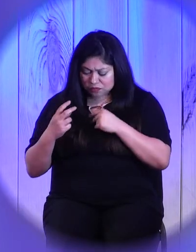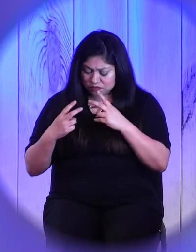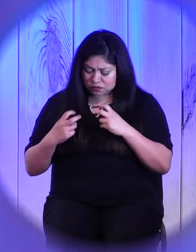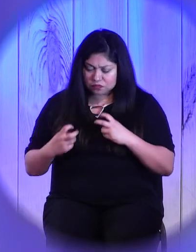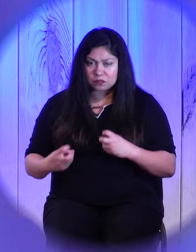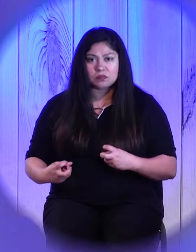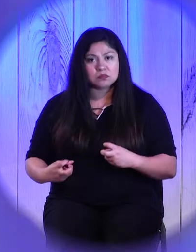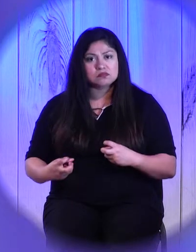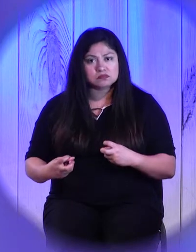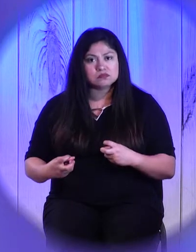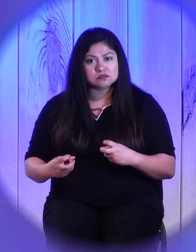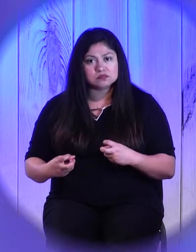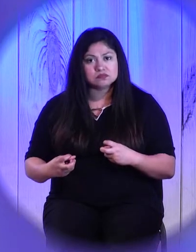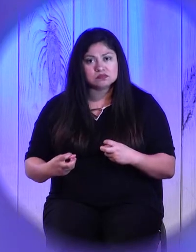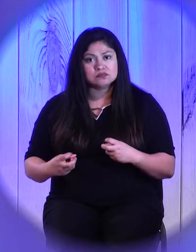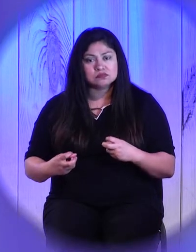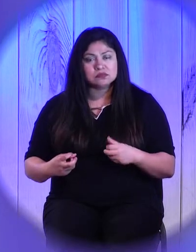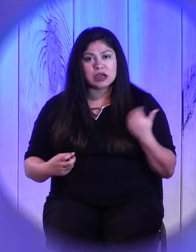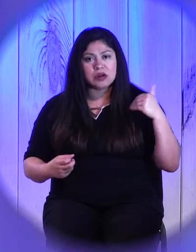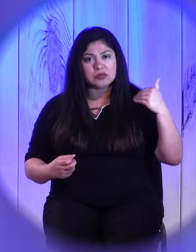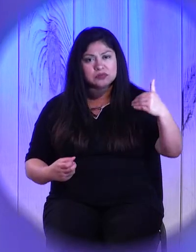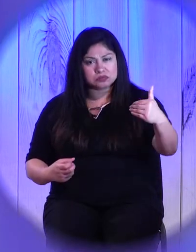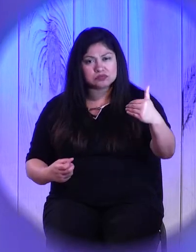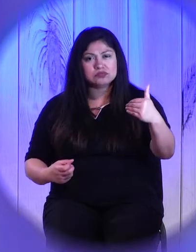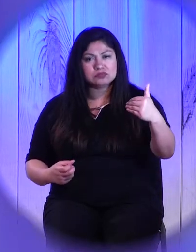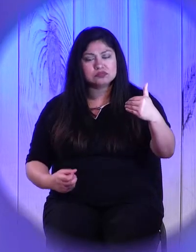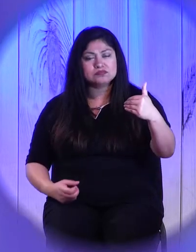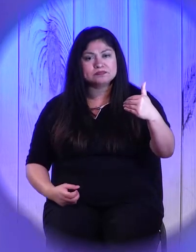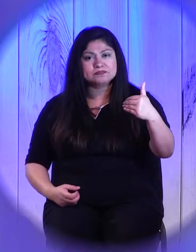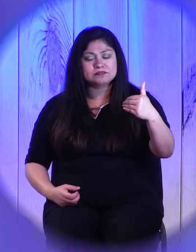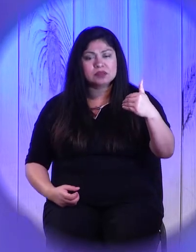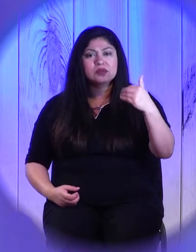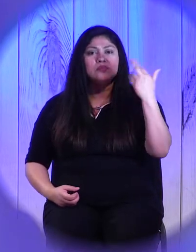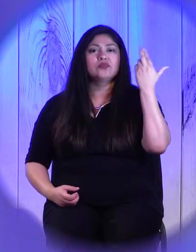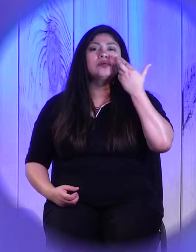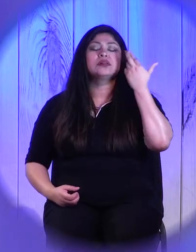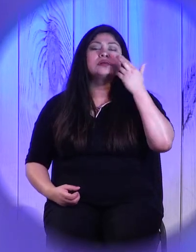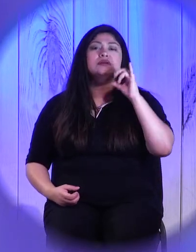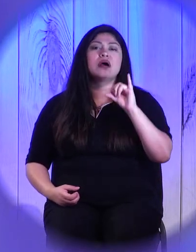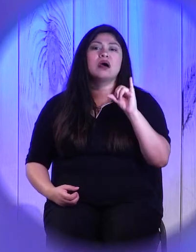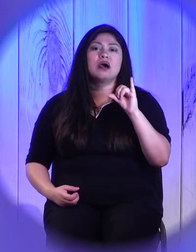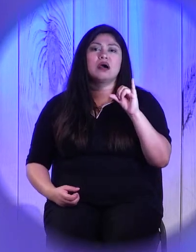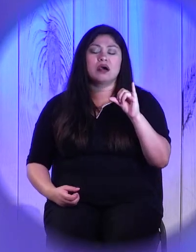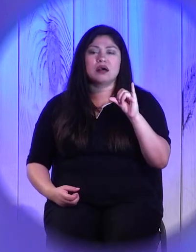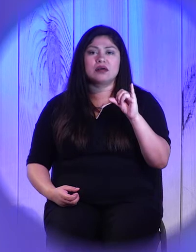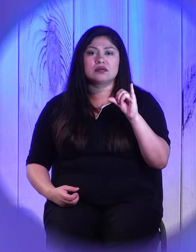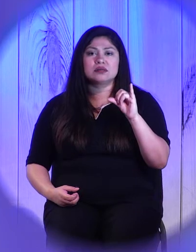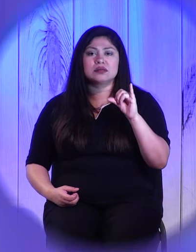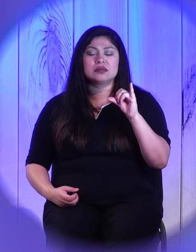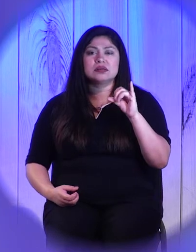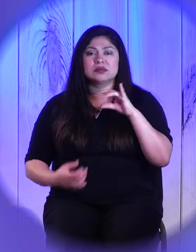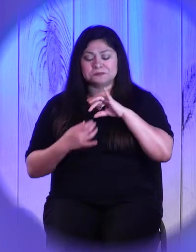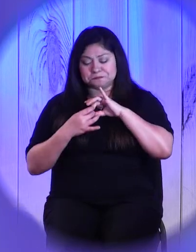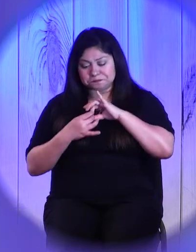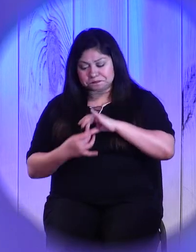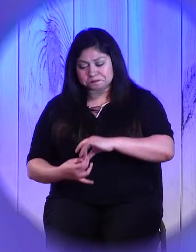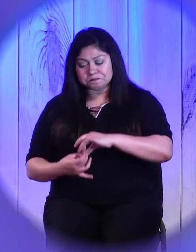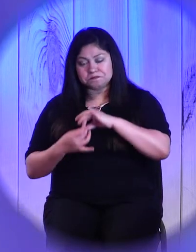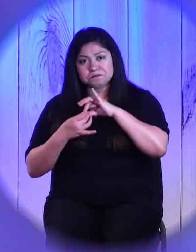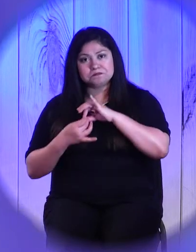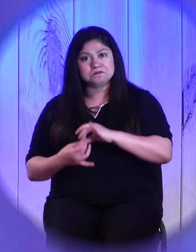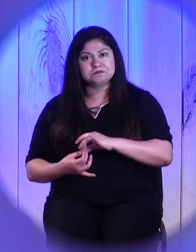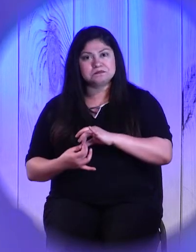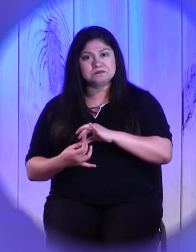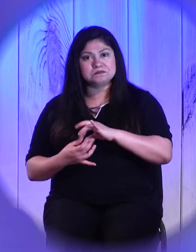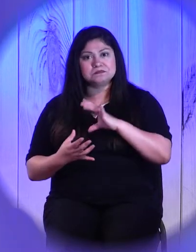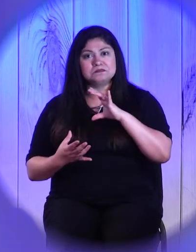I will find it's my sense of offense is rooted in my own self-centeredness.